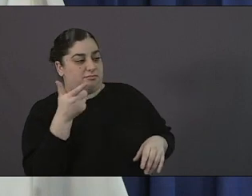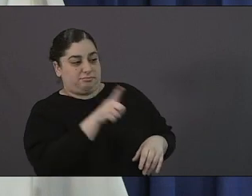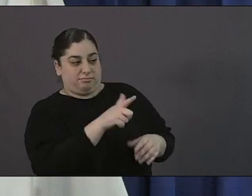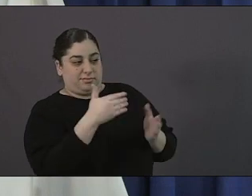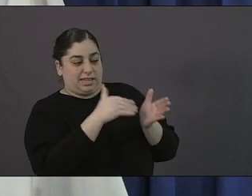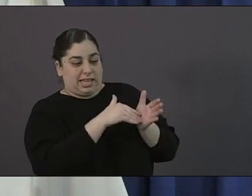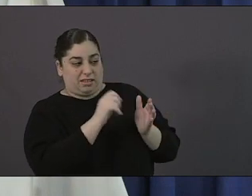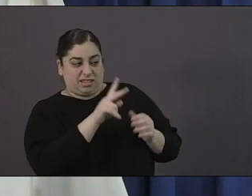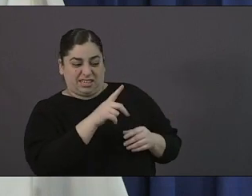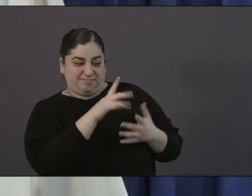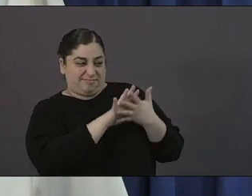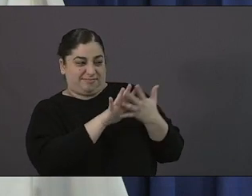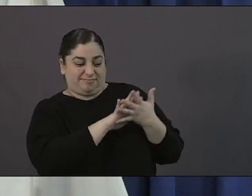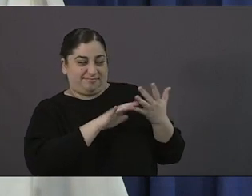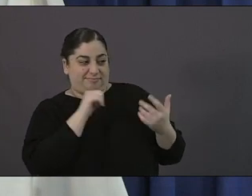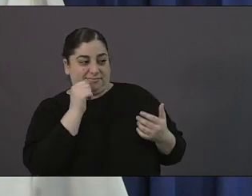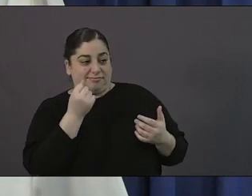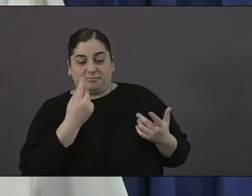question